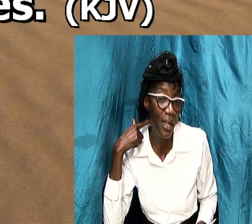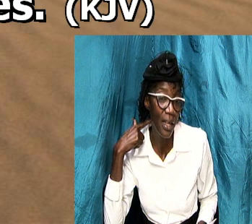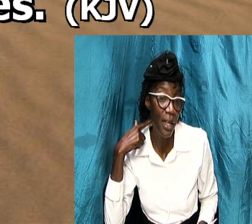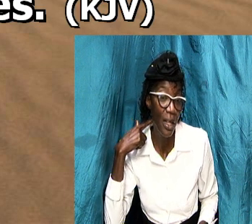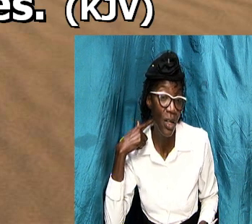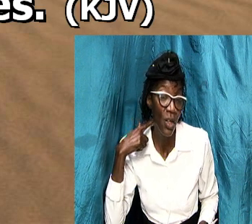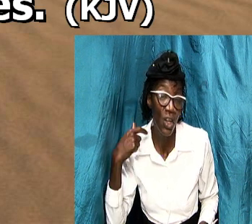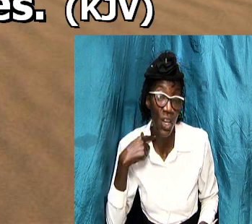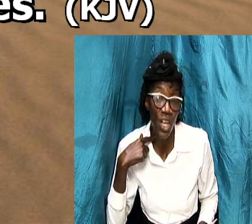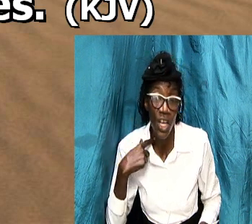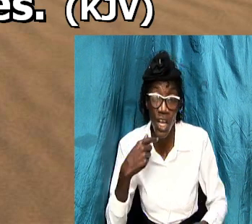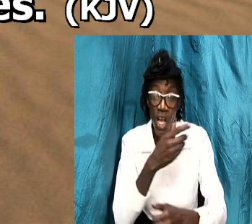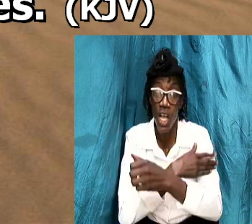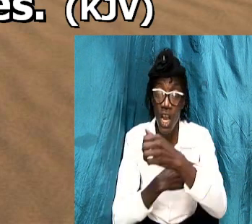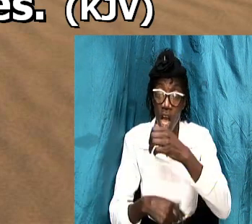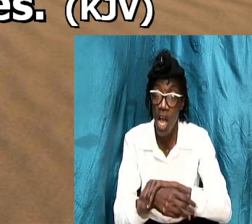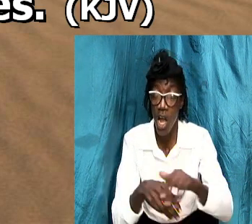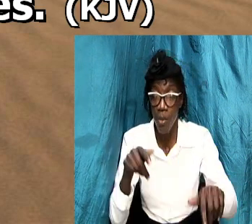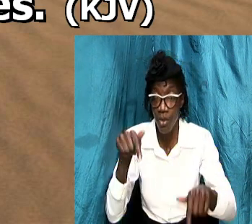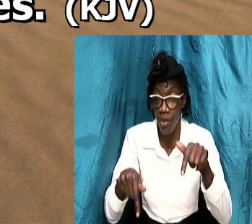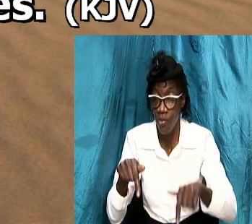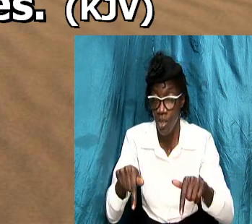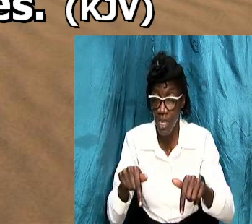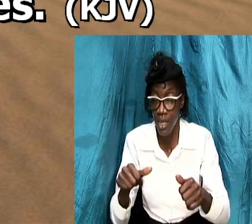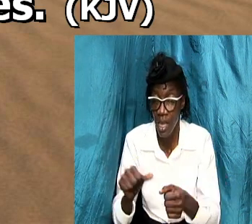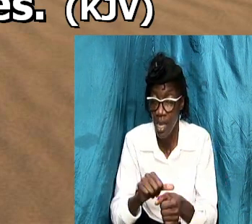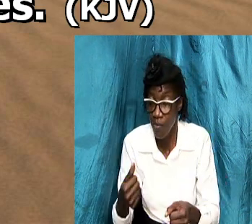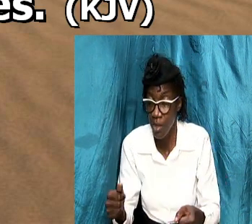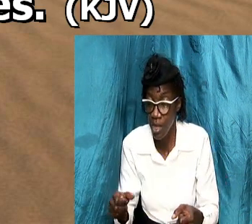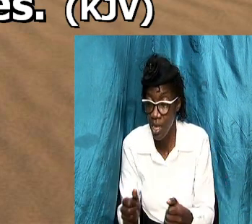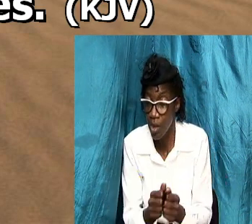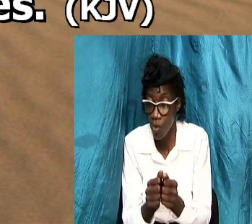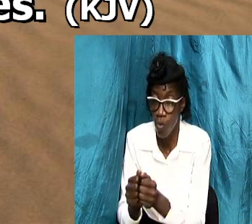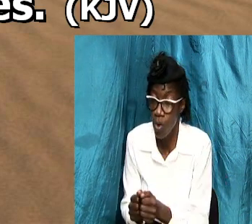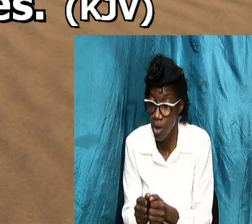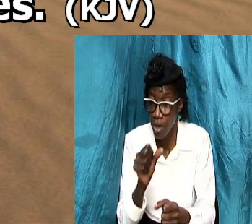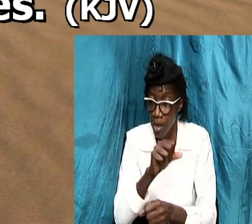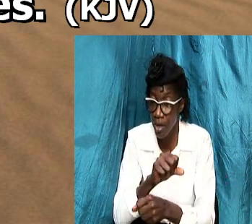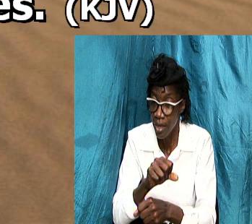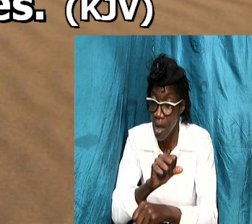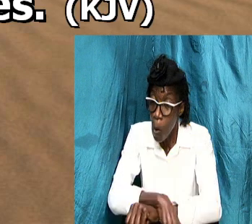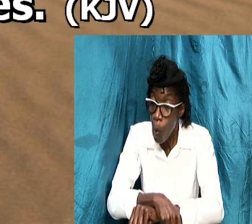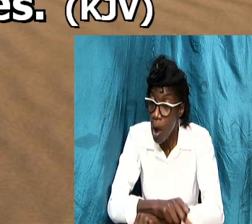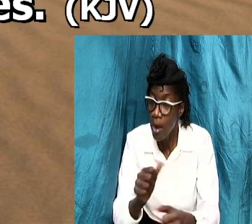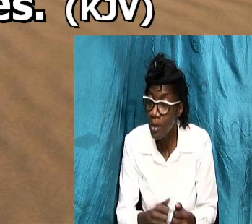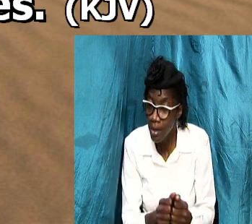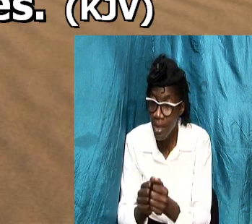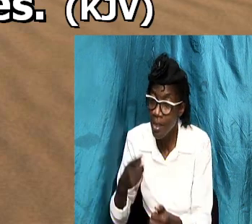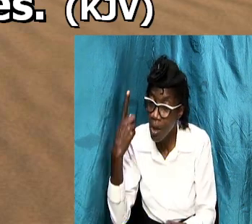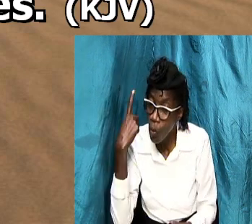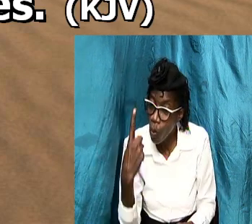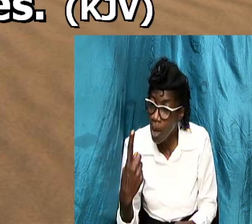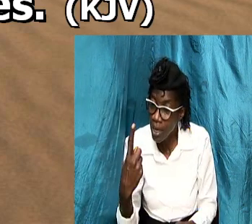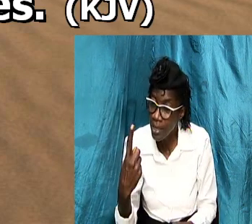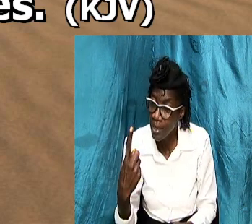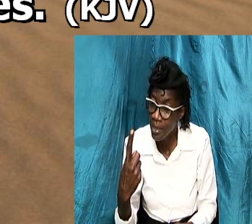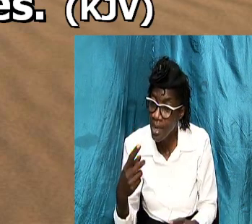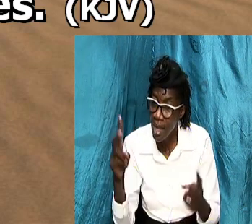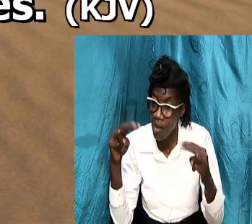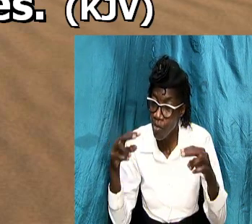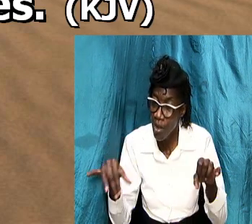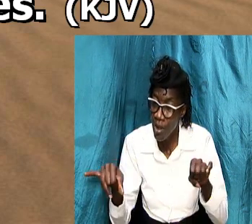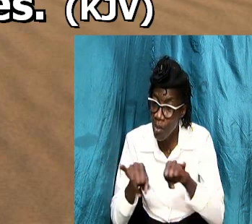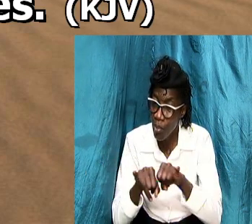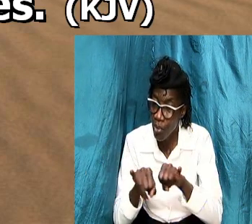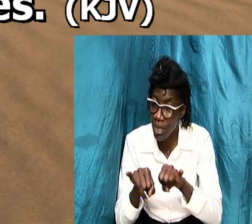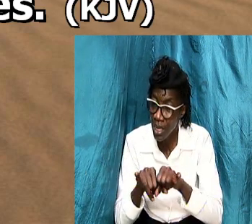feet everything work together as one structure one being very very